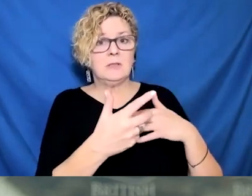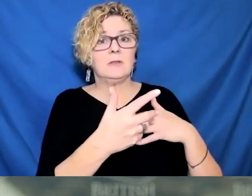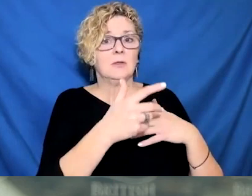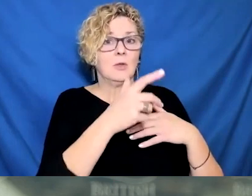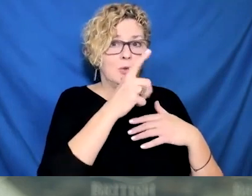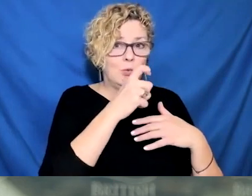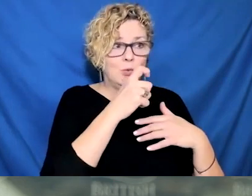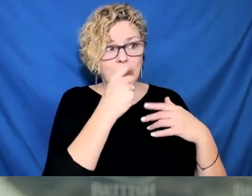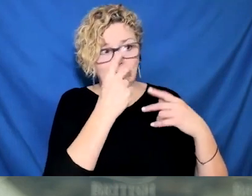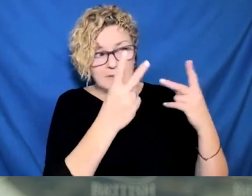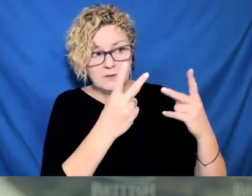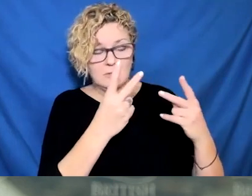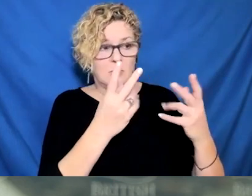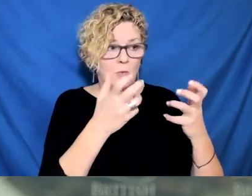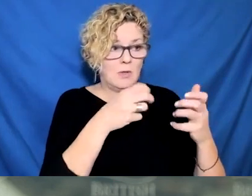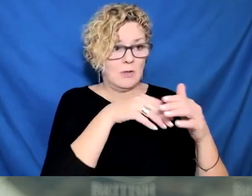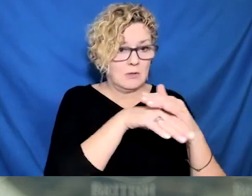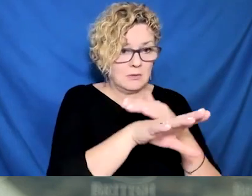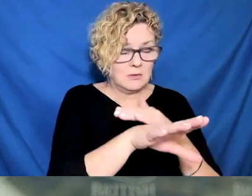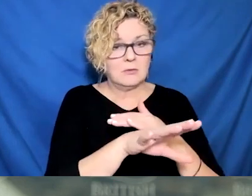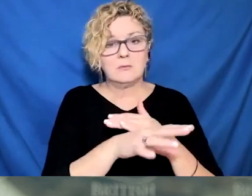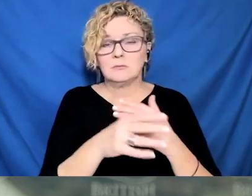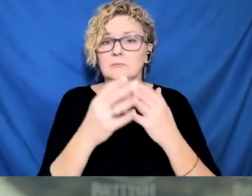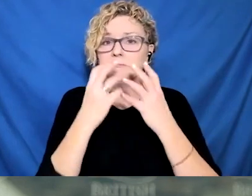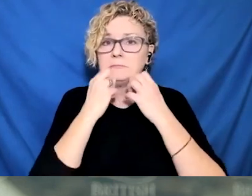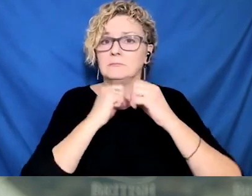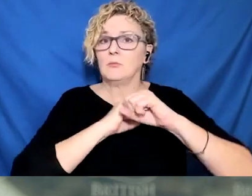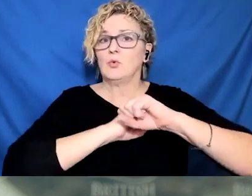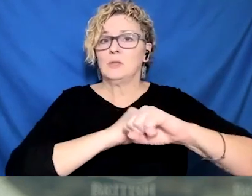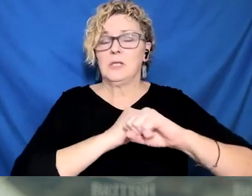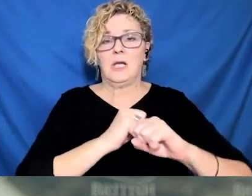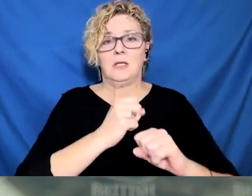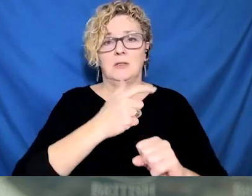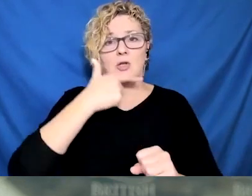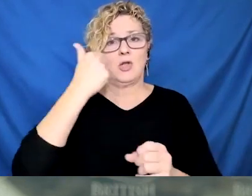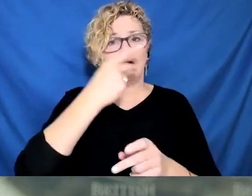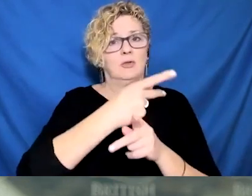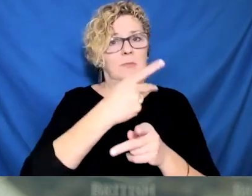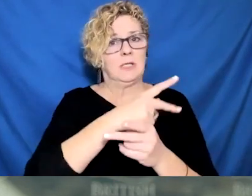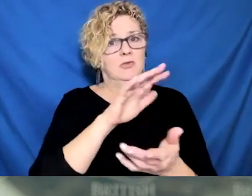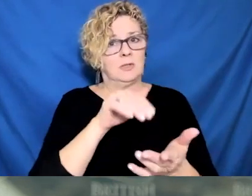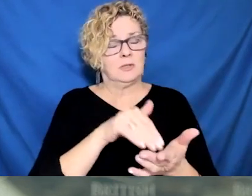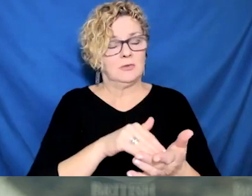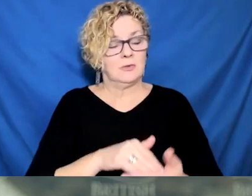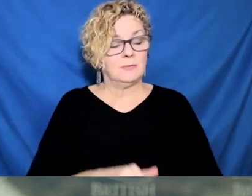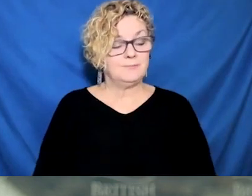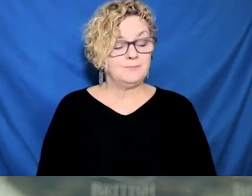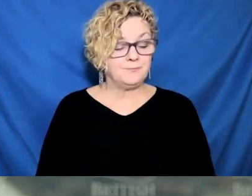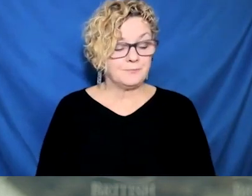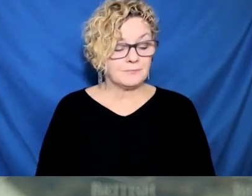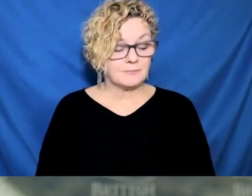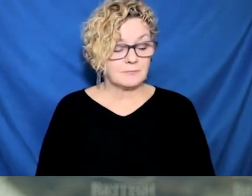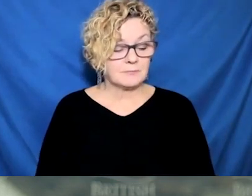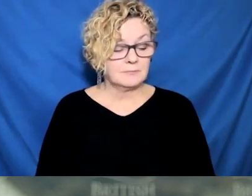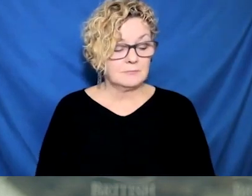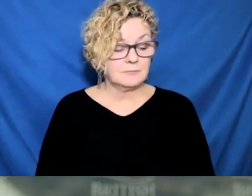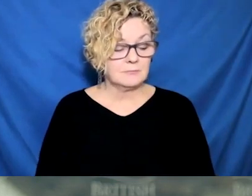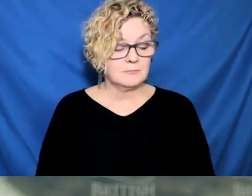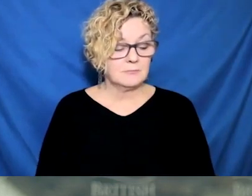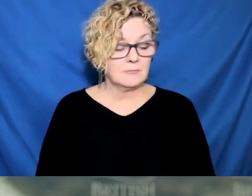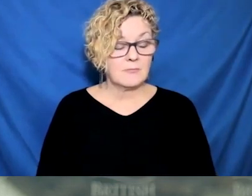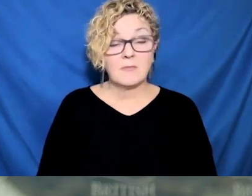at three o'clock, I believe, that day. And a briefing was given by Susan Brown, the President and CEO of